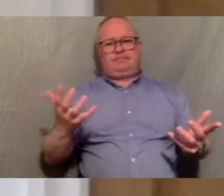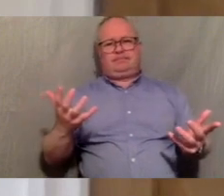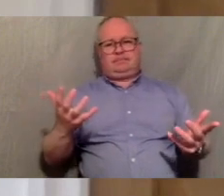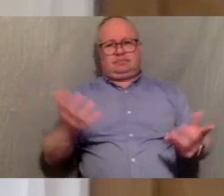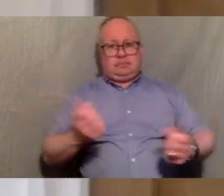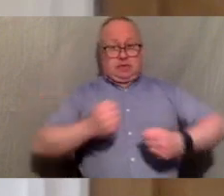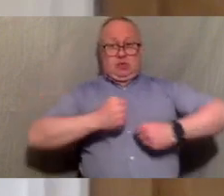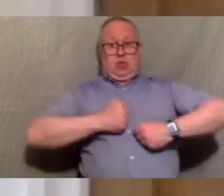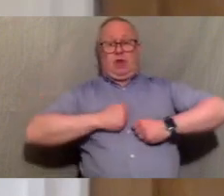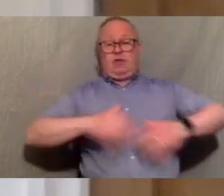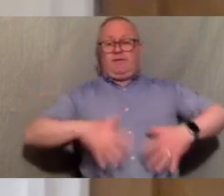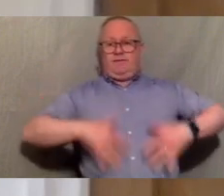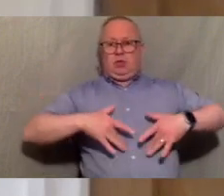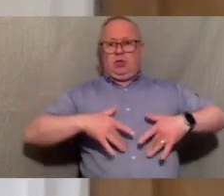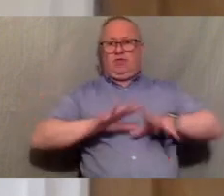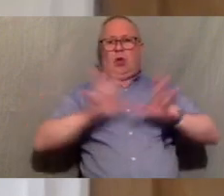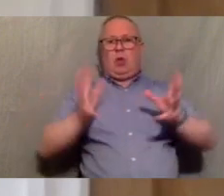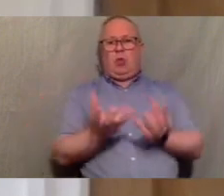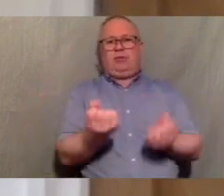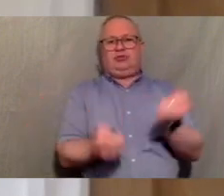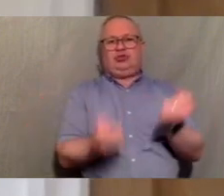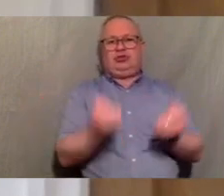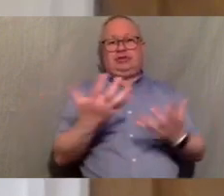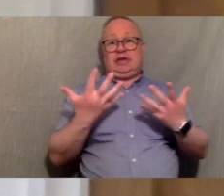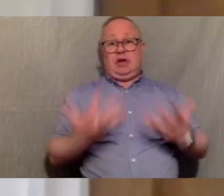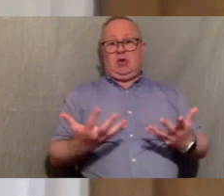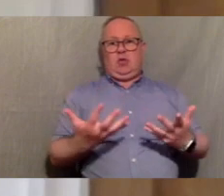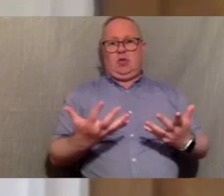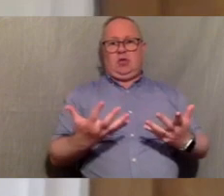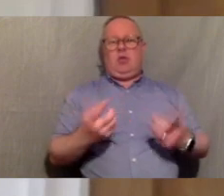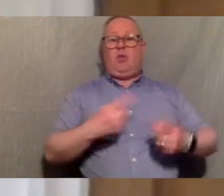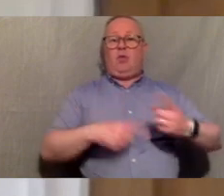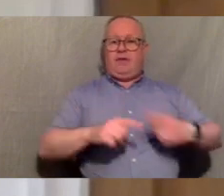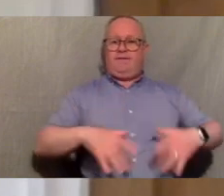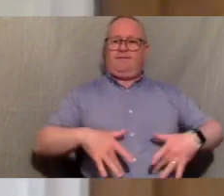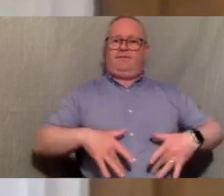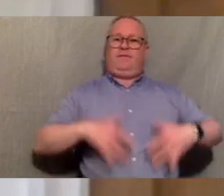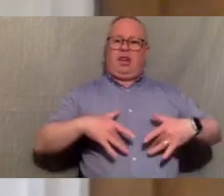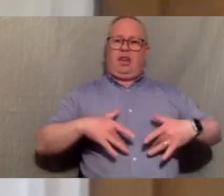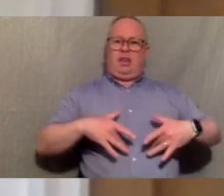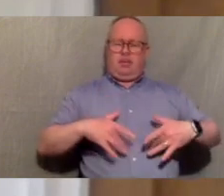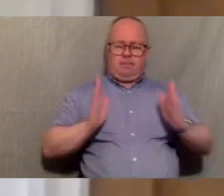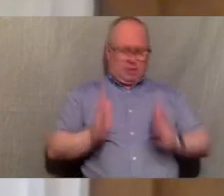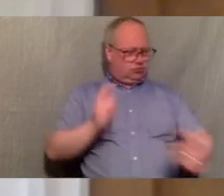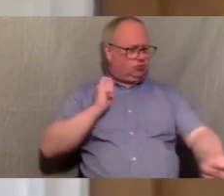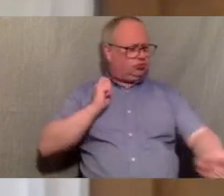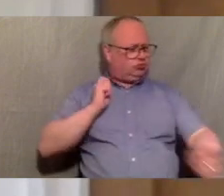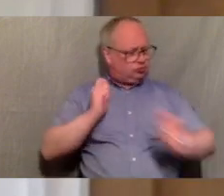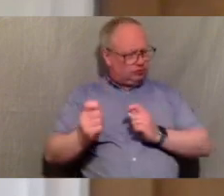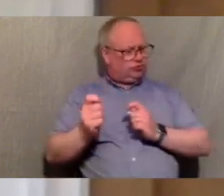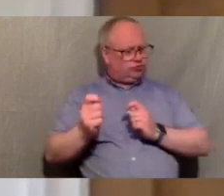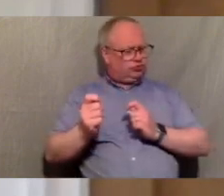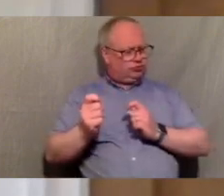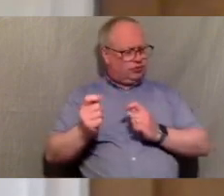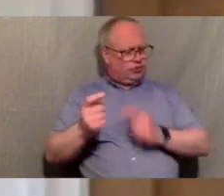our our point of view global justice now um some of the things that we think uh the kind of changes that we want to see um and that